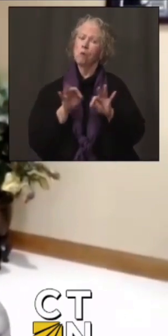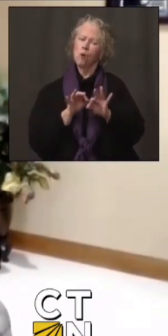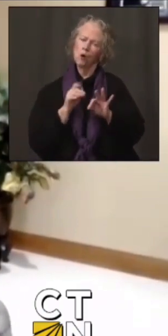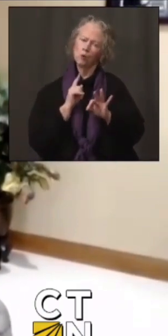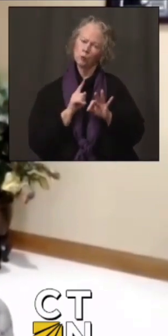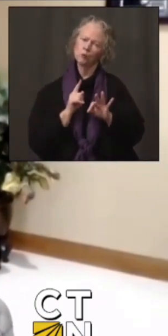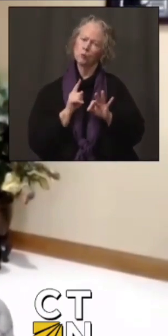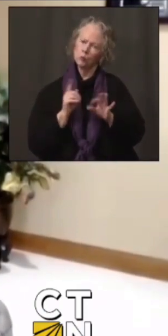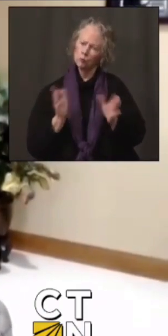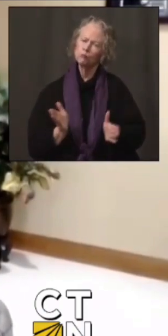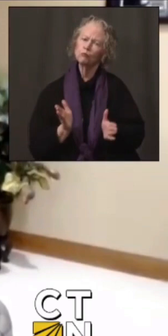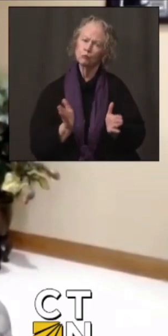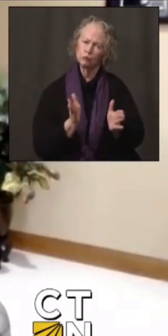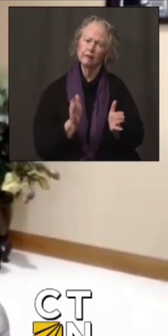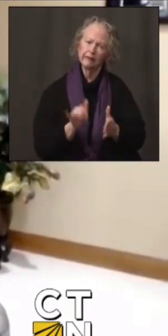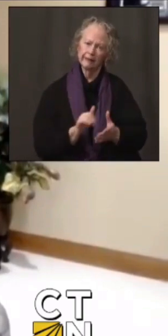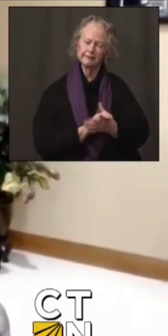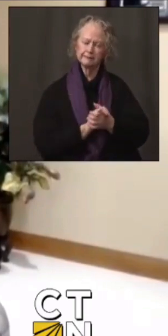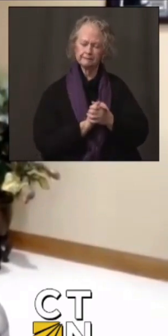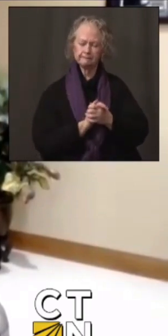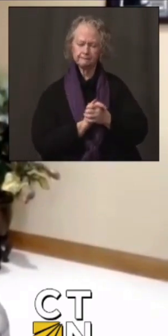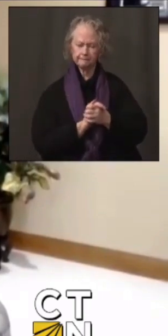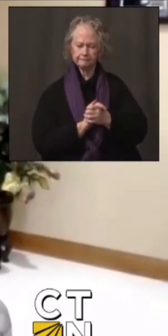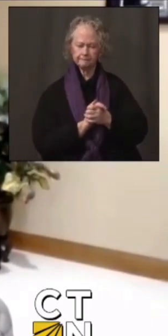from a hesitancy perspective.